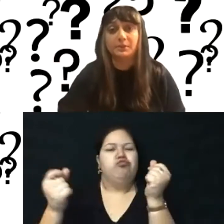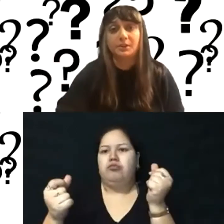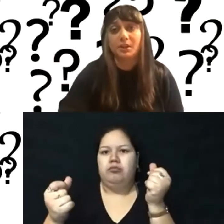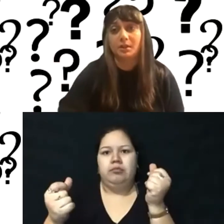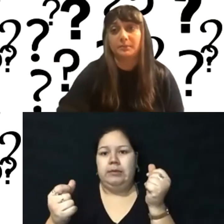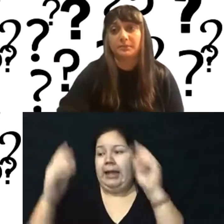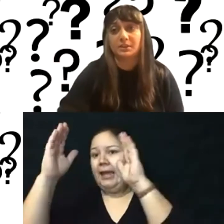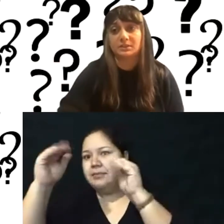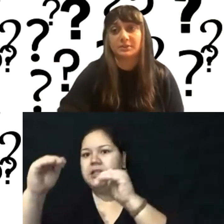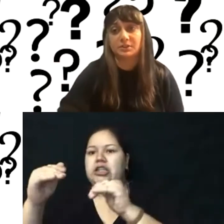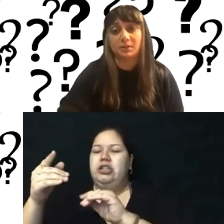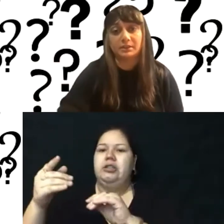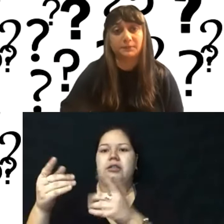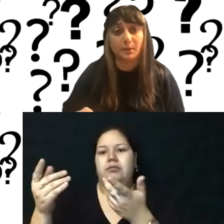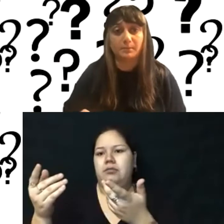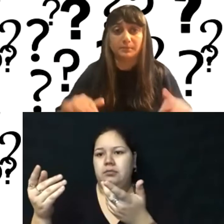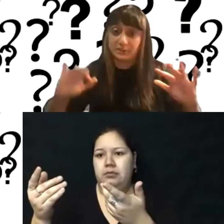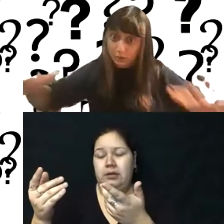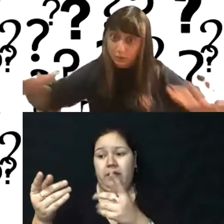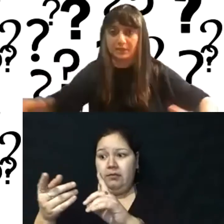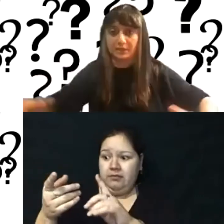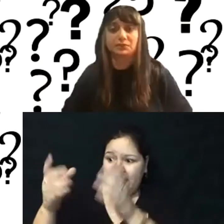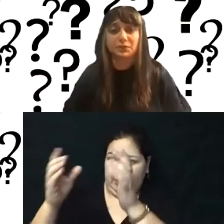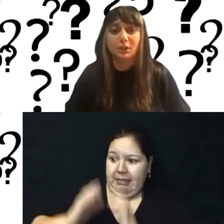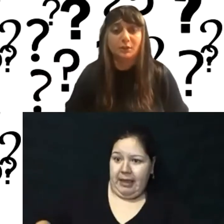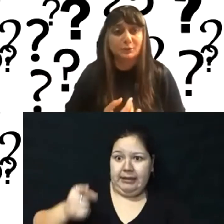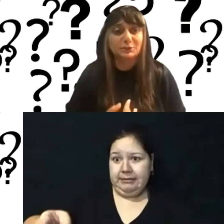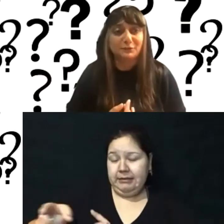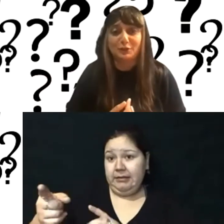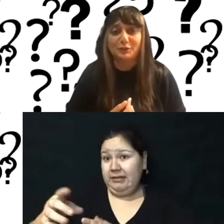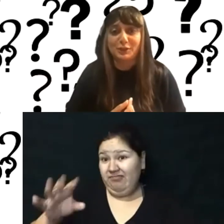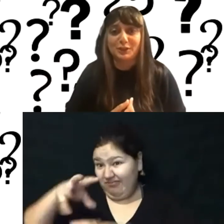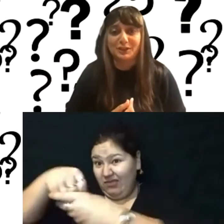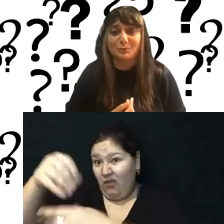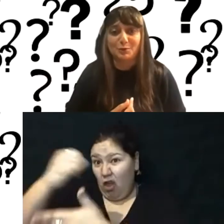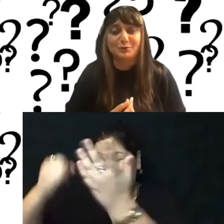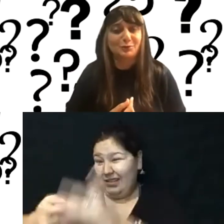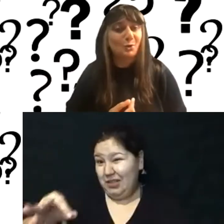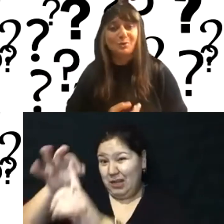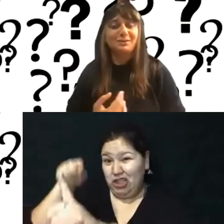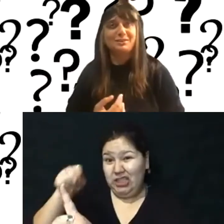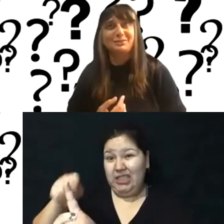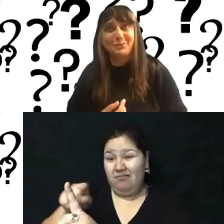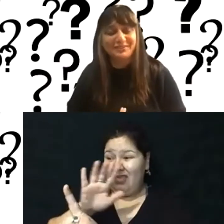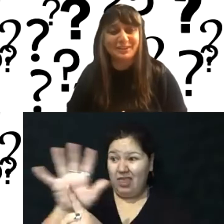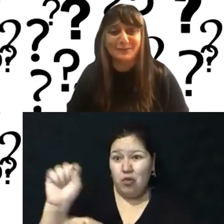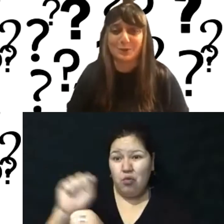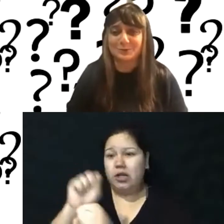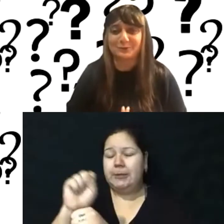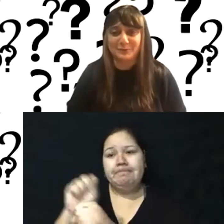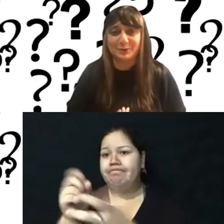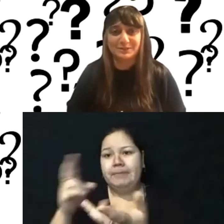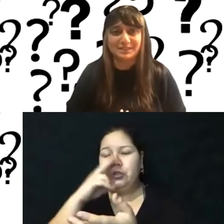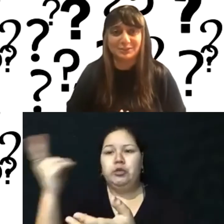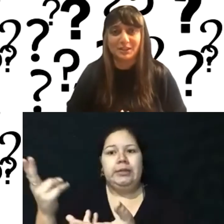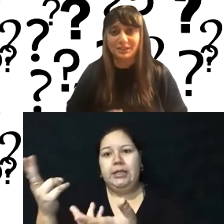from especially clients from the arts sector. So first of all, we're no one, no one that I've